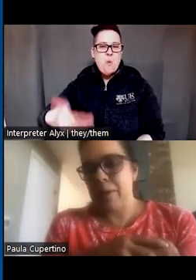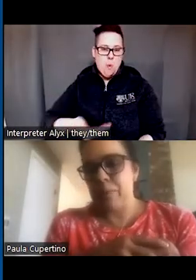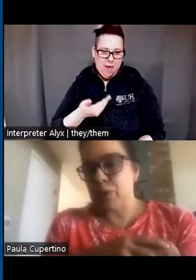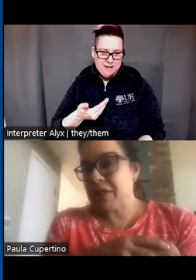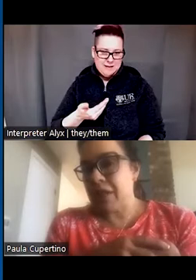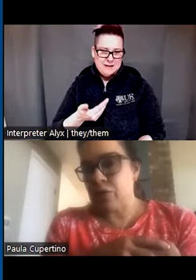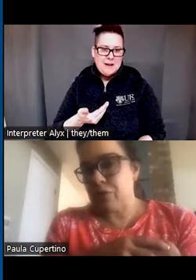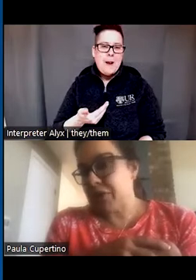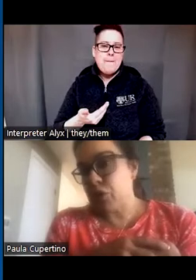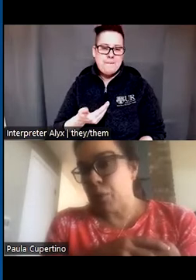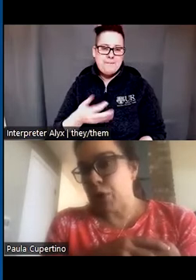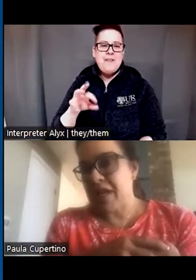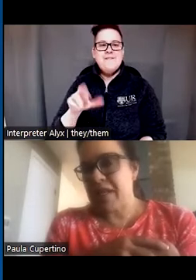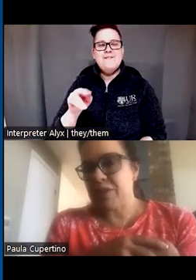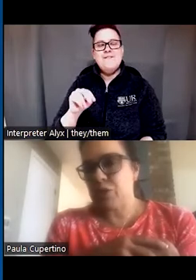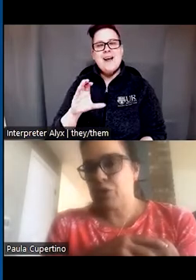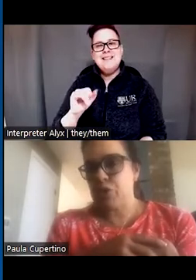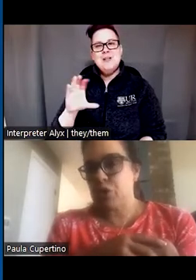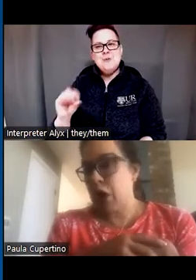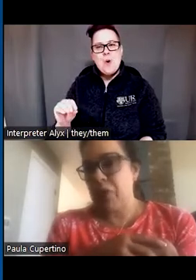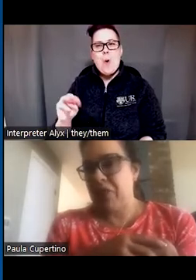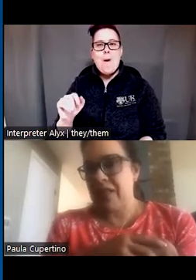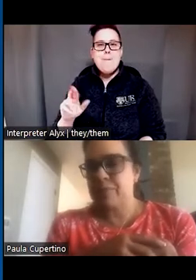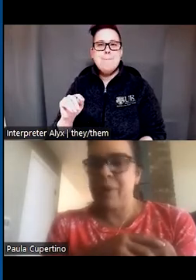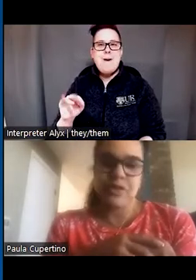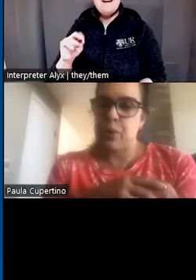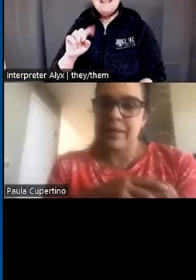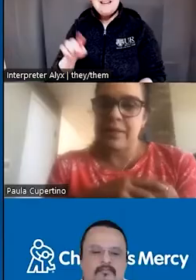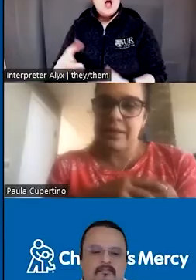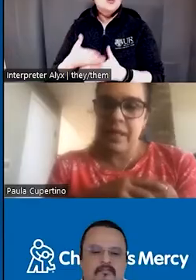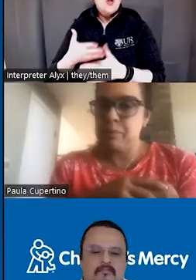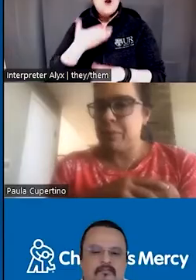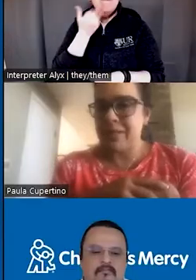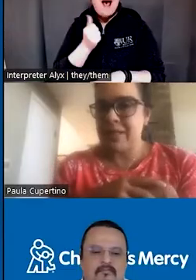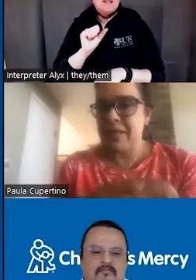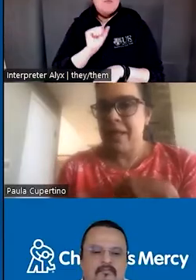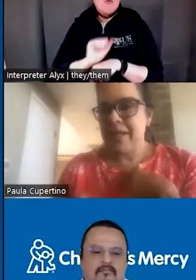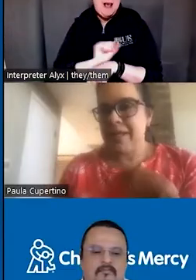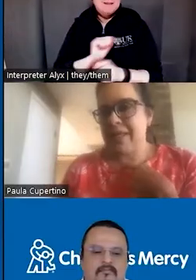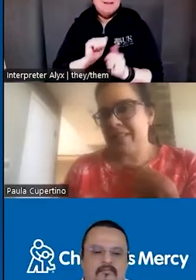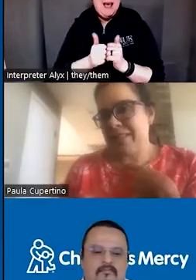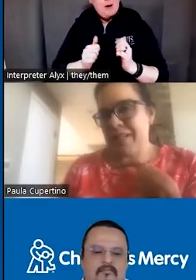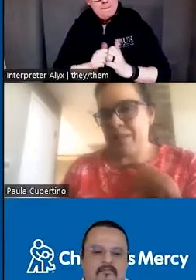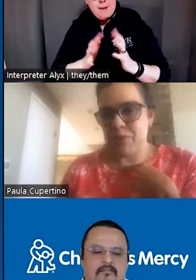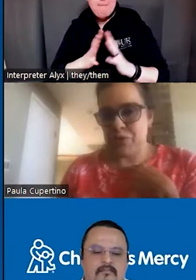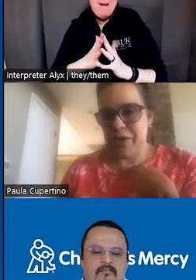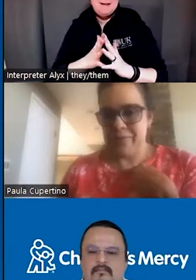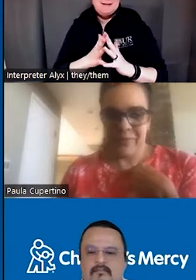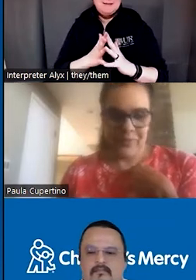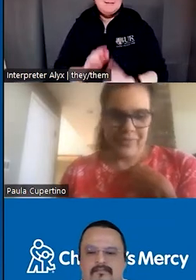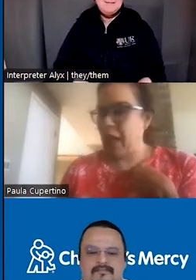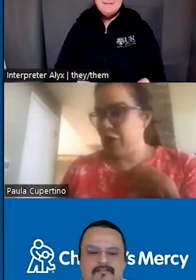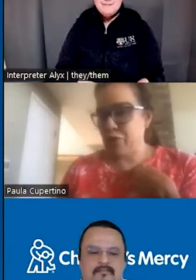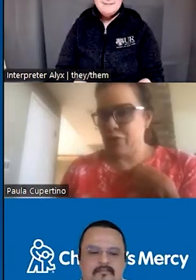Francisco Martinez to share with us best practice implemented in Kansas City, Missouri.